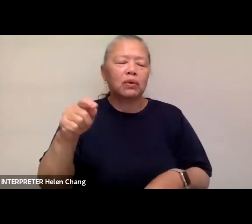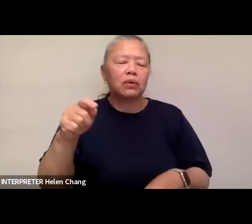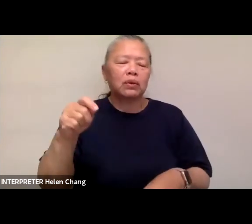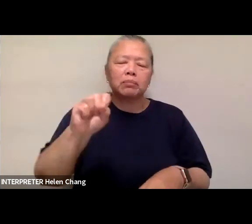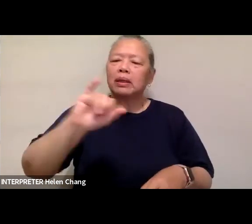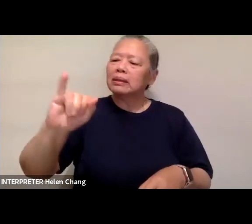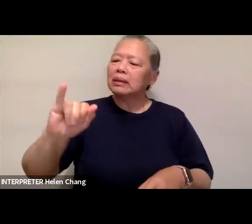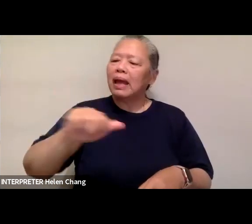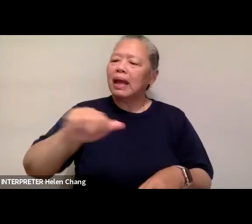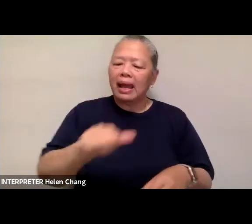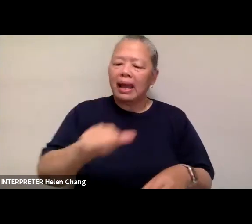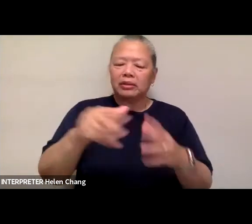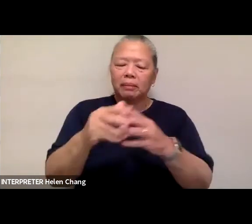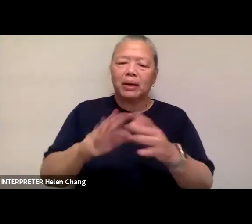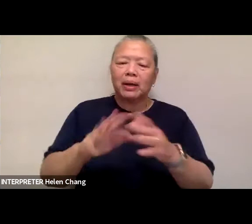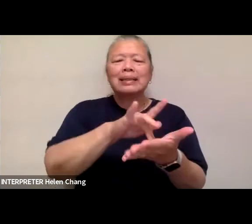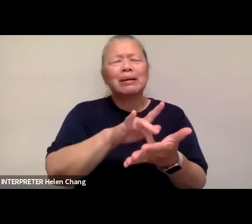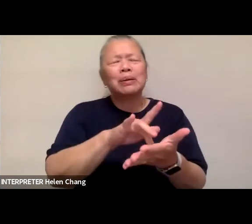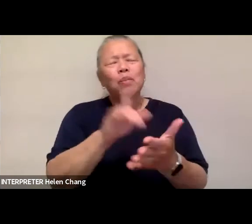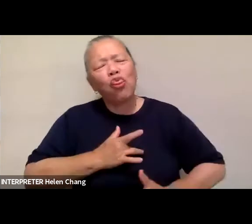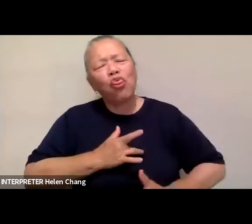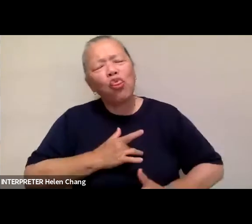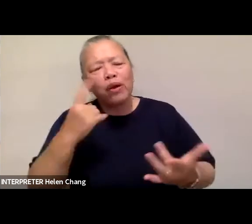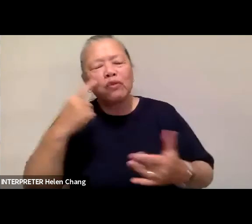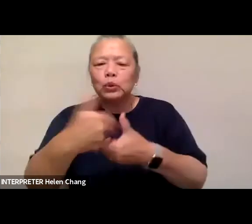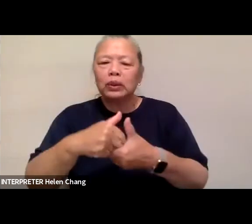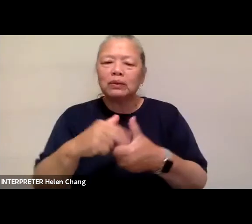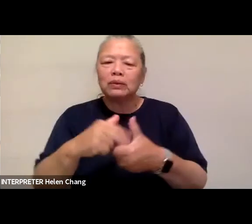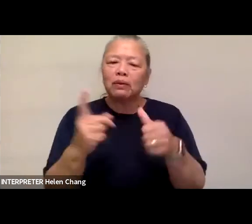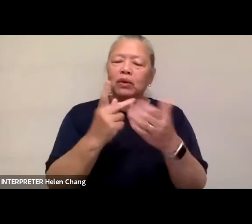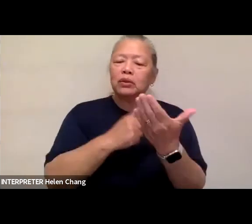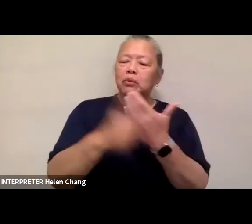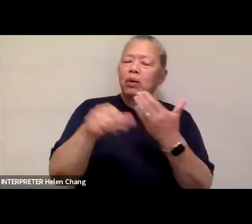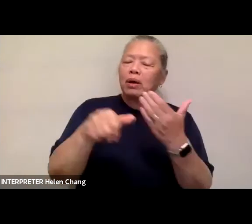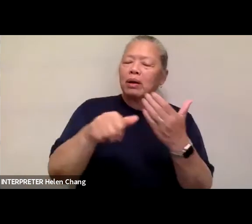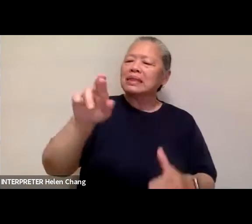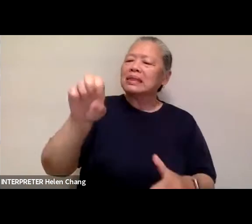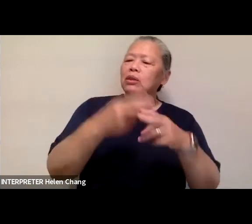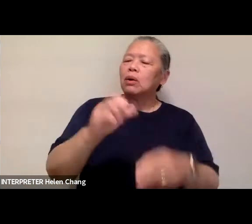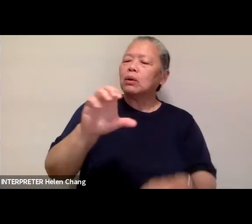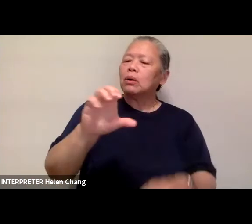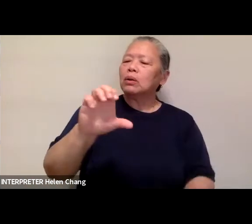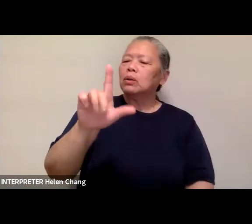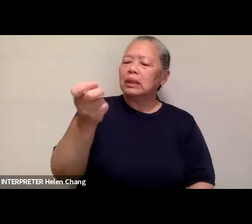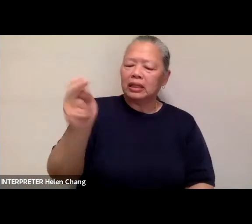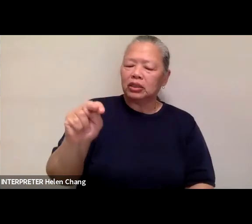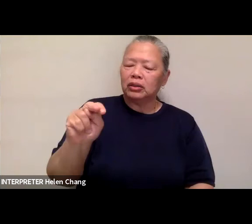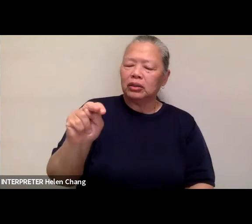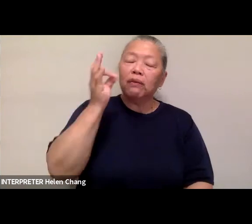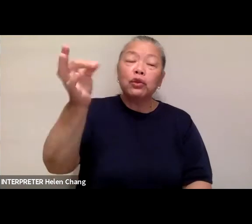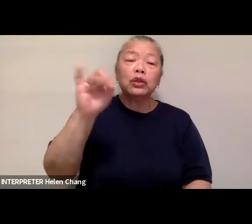thrilled to have you joining us for this first program in our series, Colinasia, the Future of Asian Food in America.